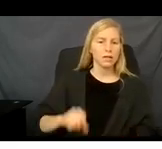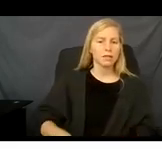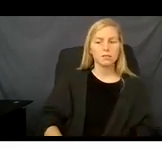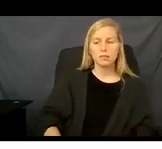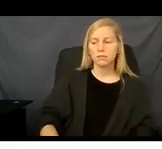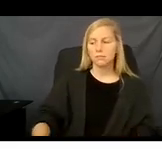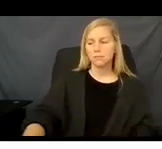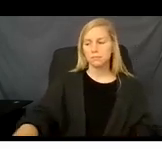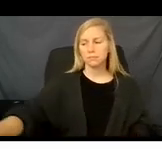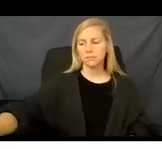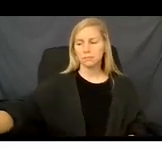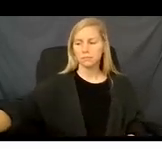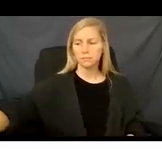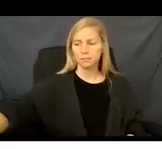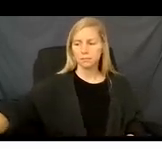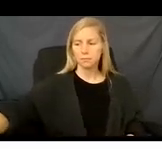coverage.